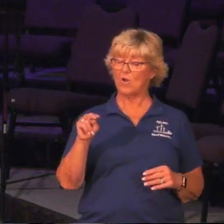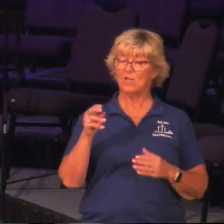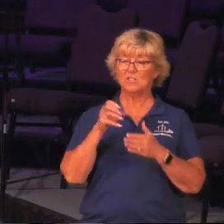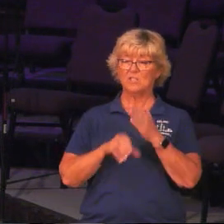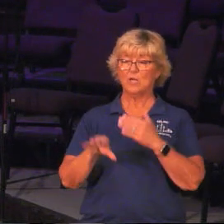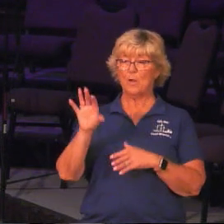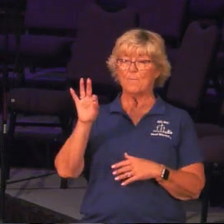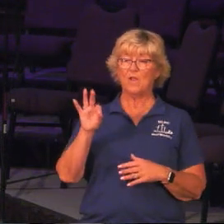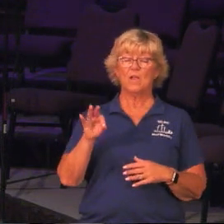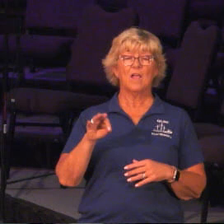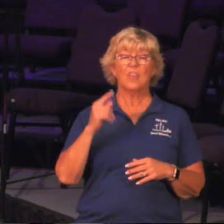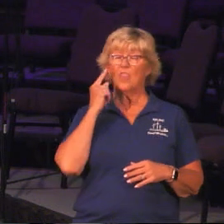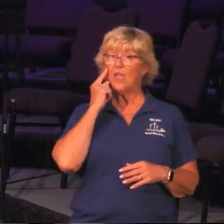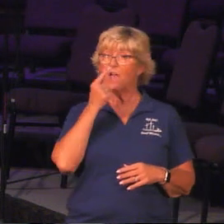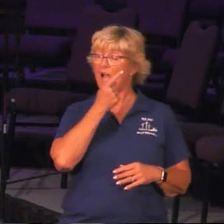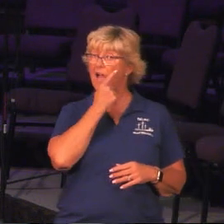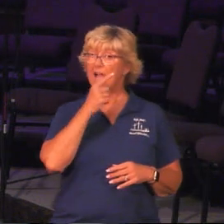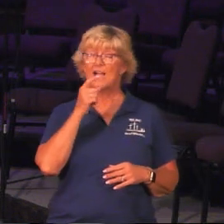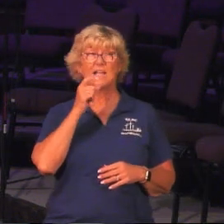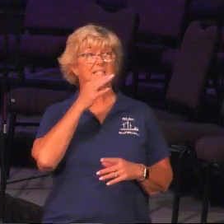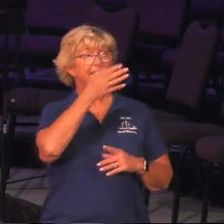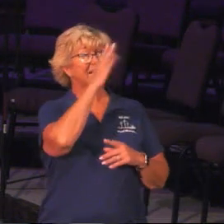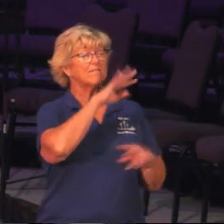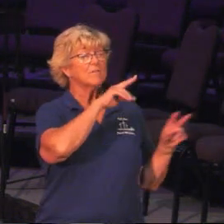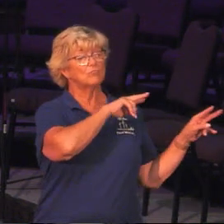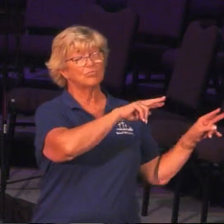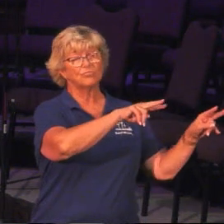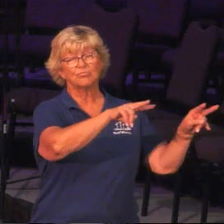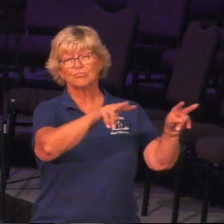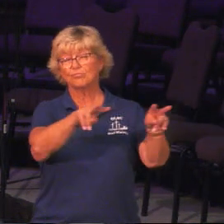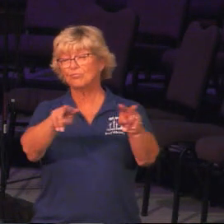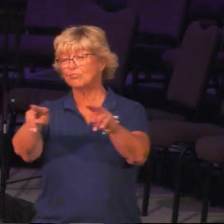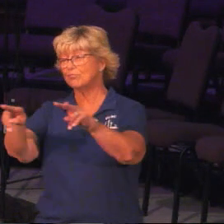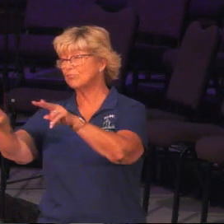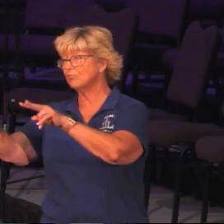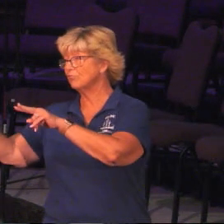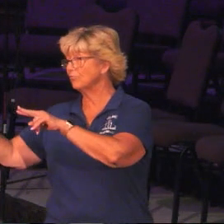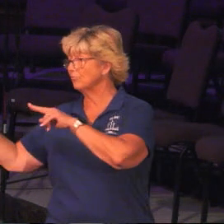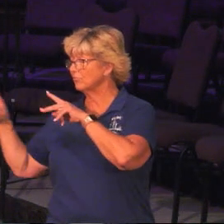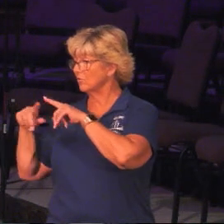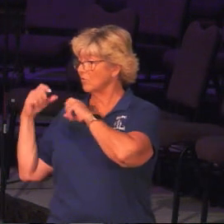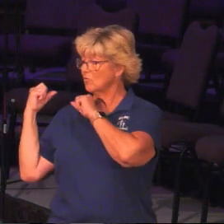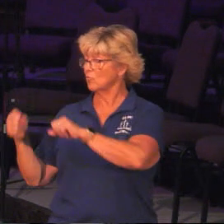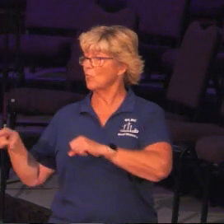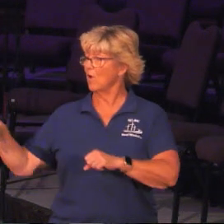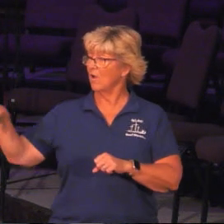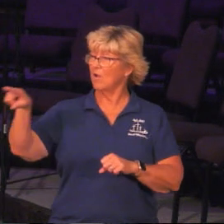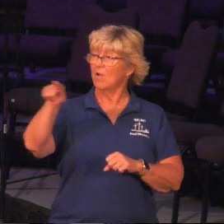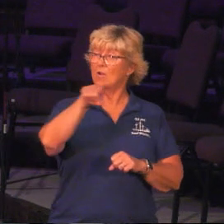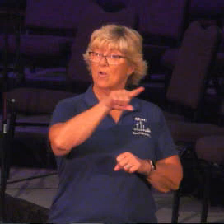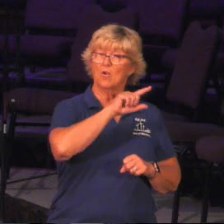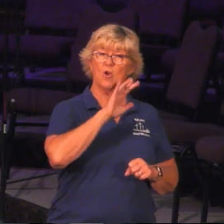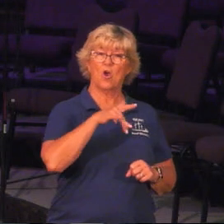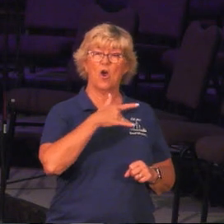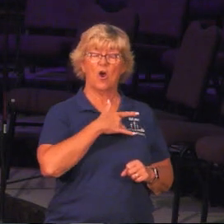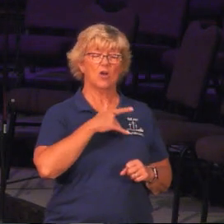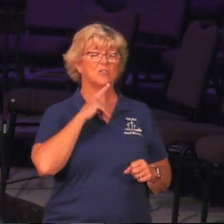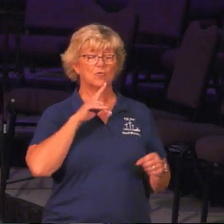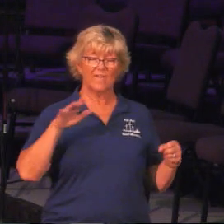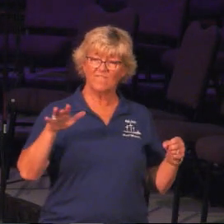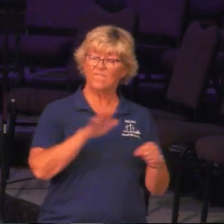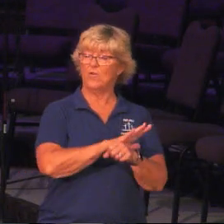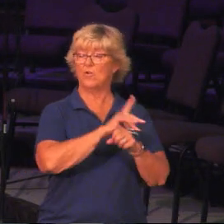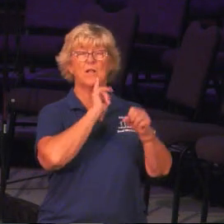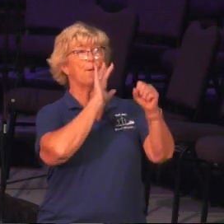Lord range, range throughout the earth to strengthen those whose hearts are fully committed to him.